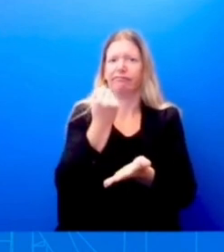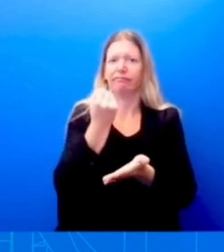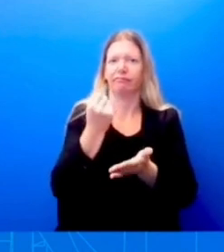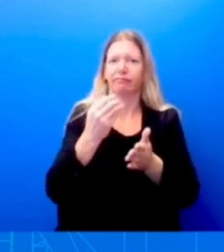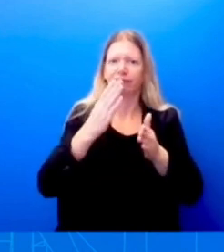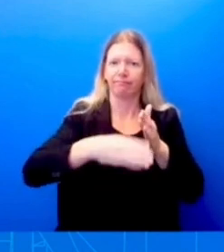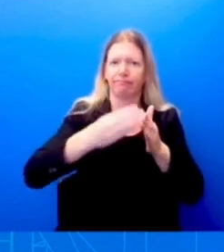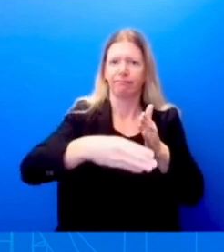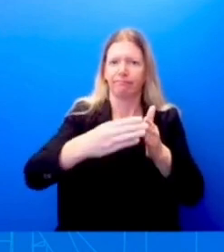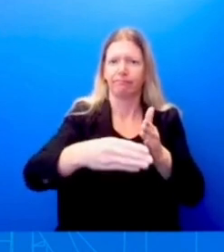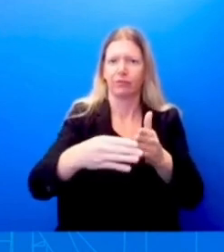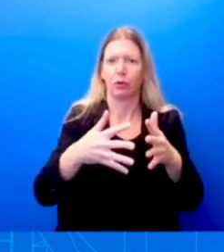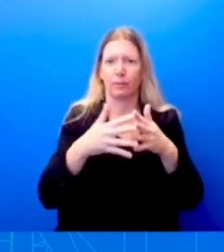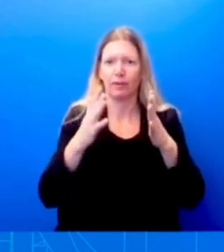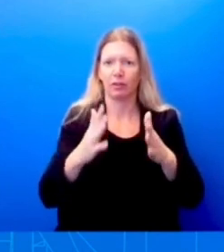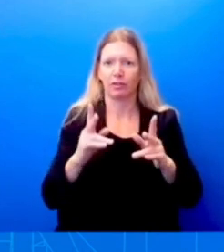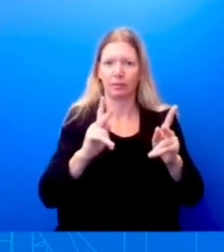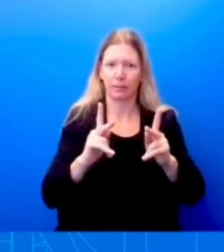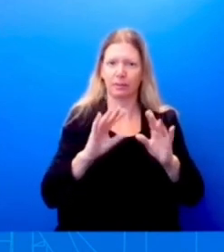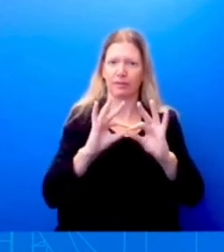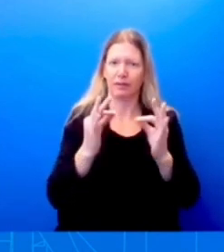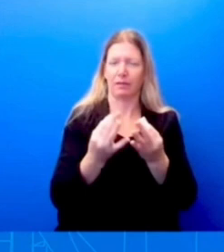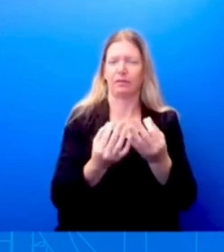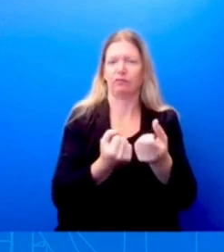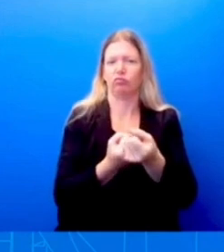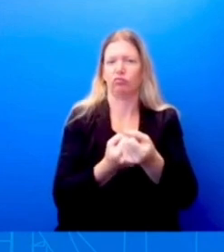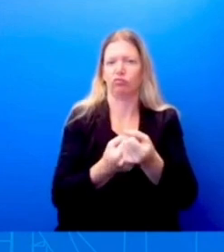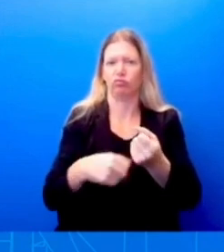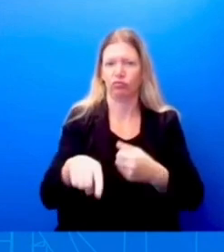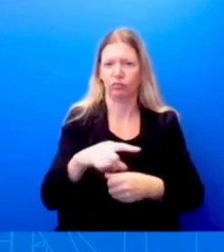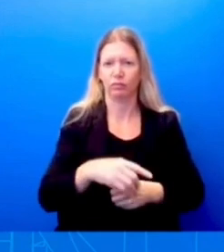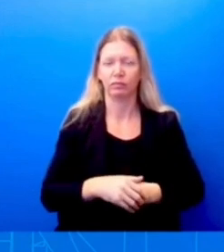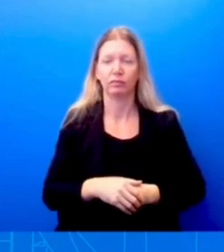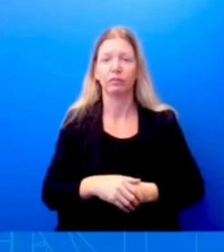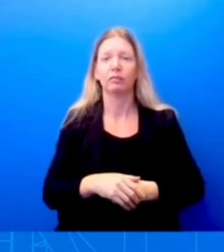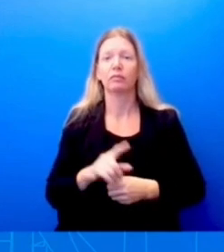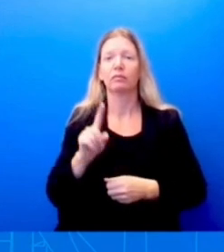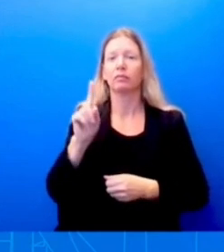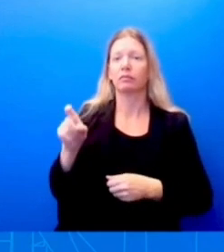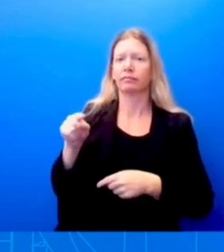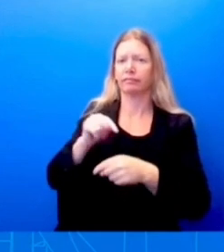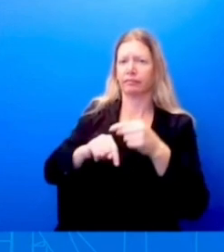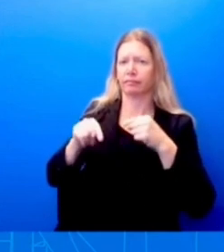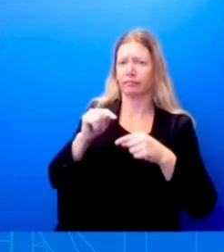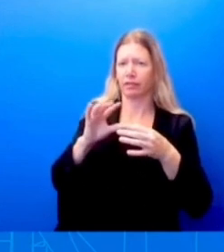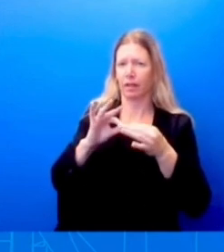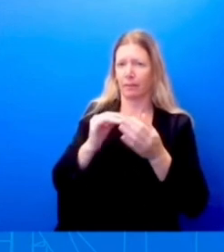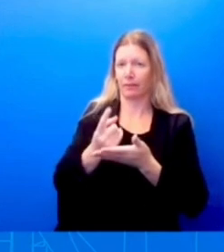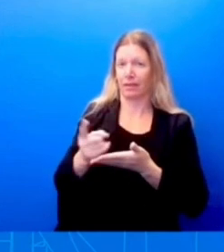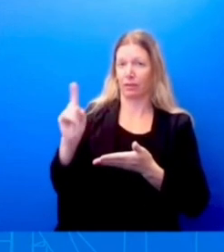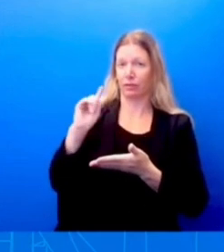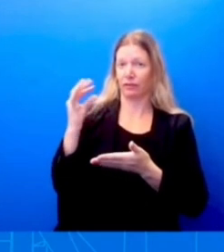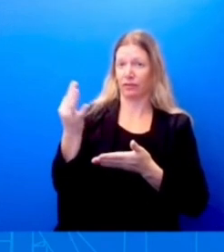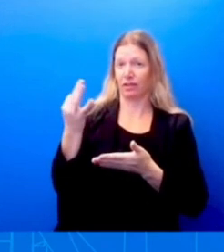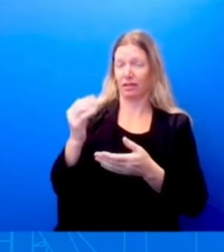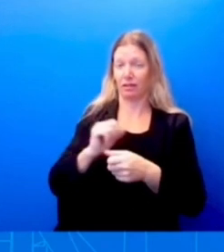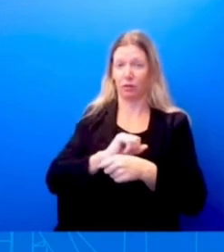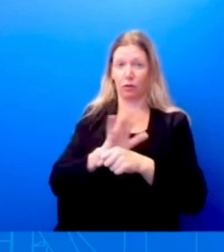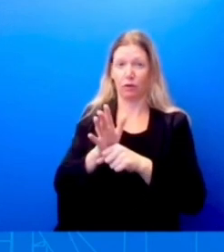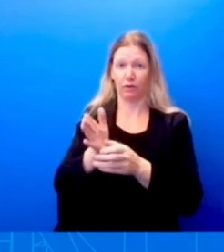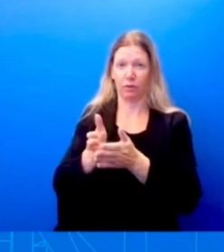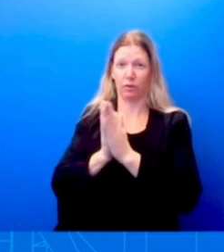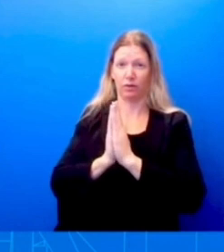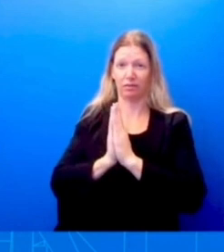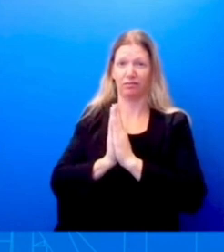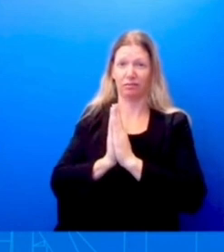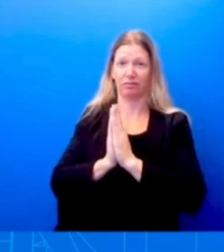Um, to go back to the president's comments from Friday about the COVID funding request. when he said he was asking or he signed off